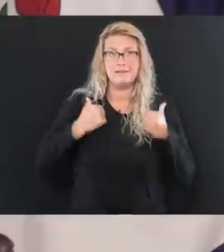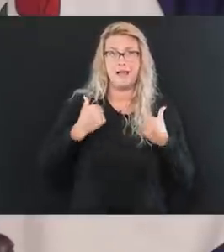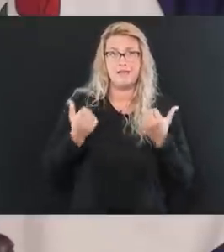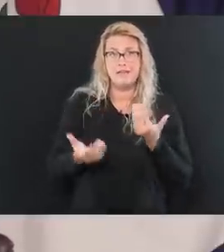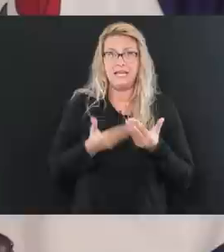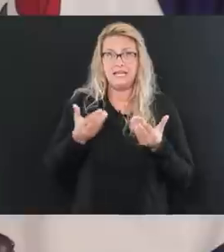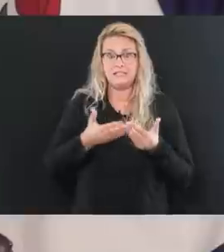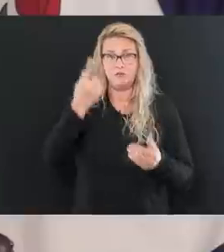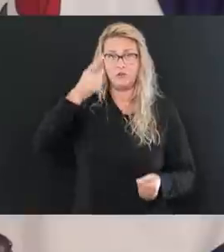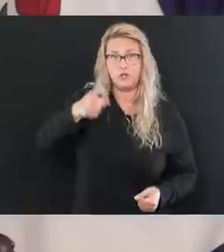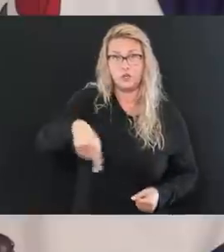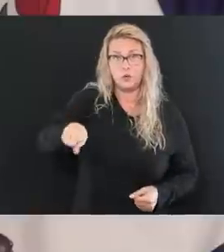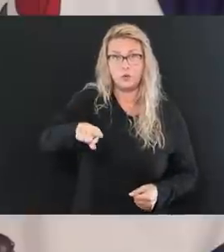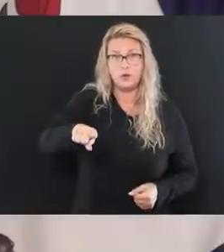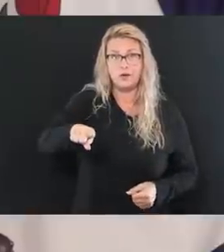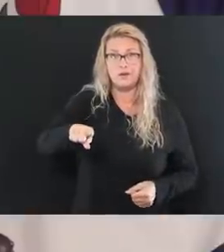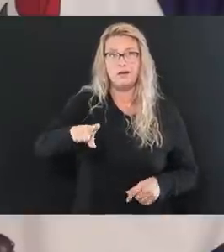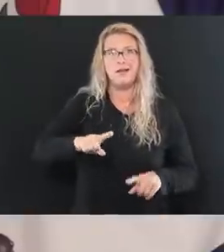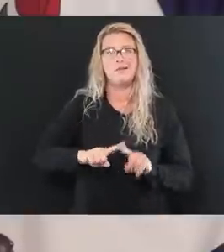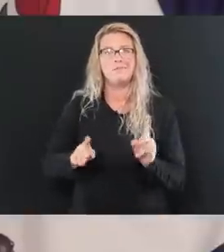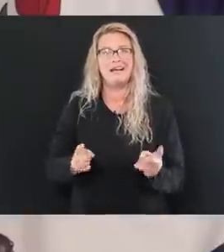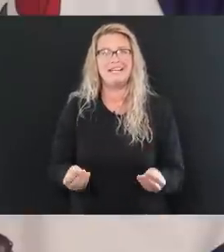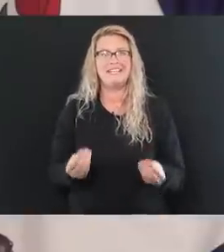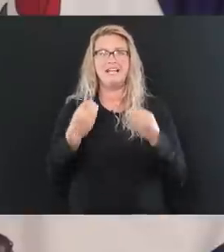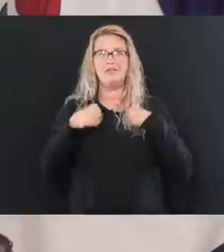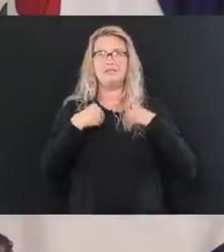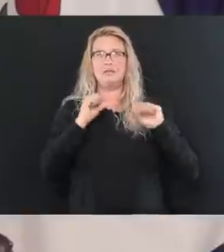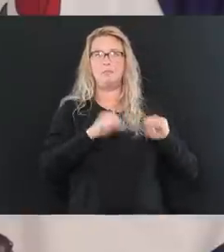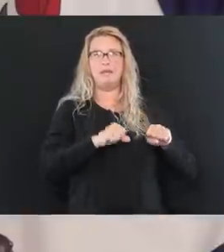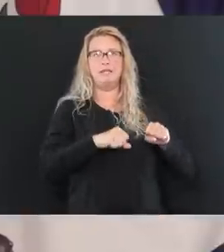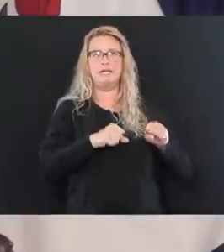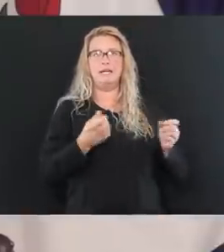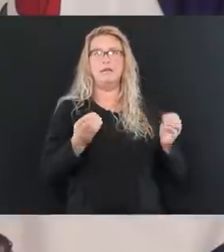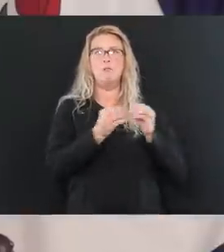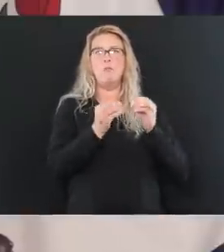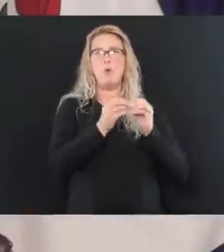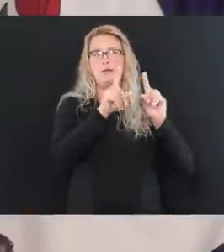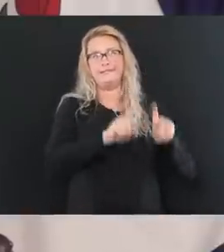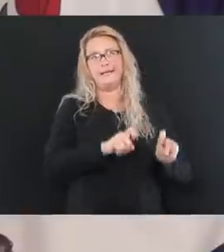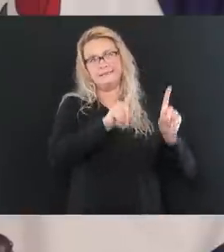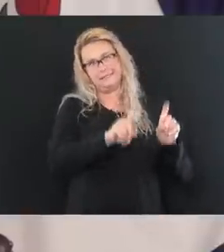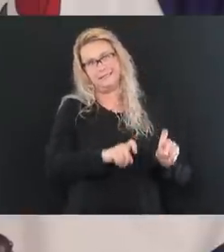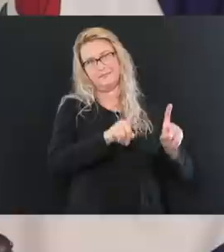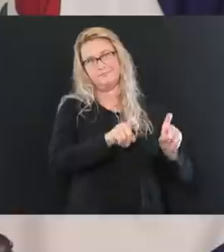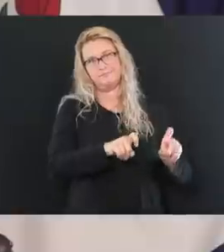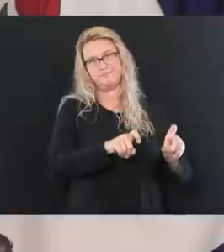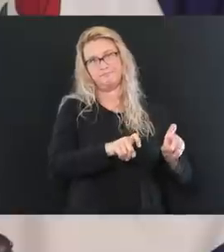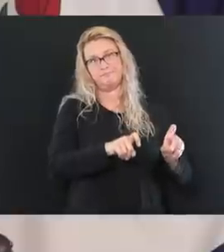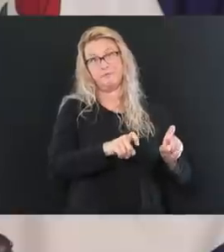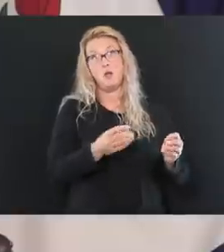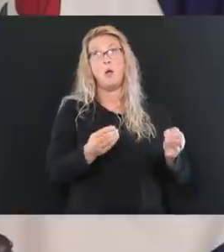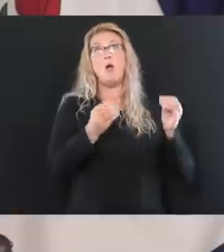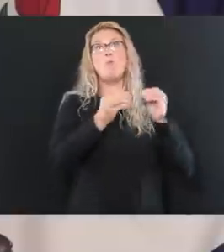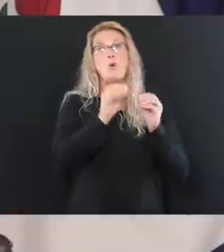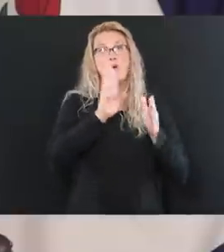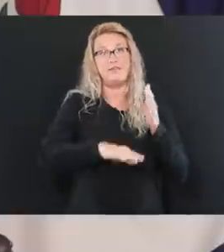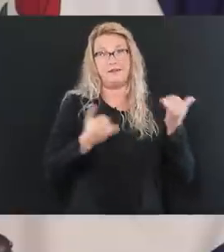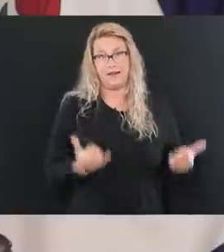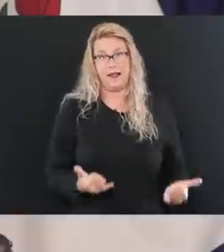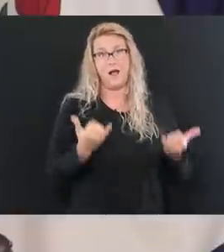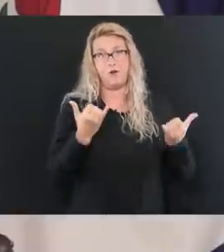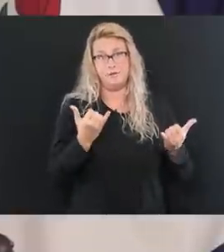you, but give us the ability to be able to process and test lots, lots more than we're doing at this current time.